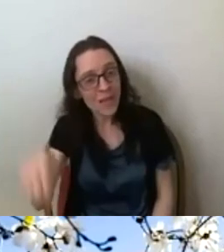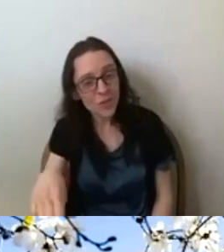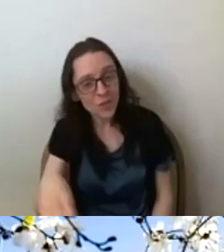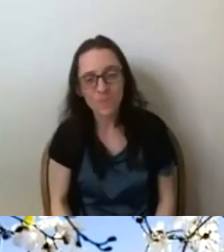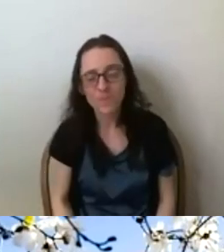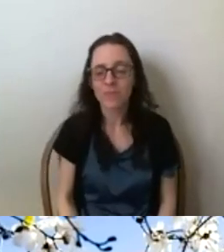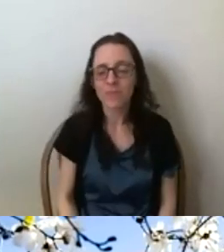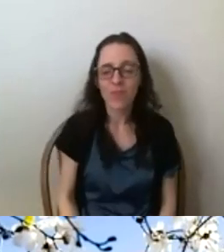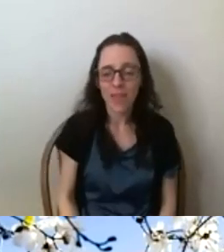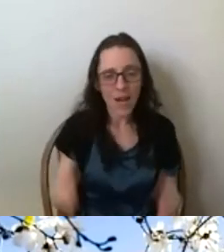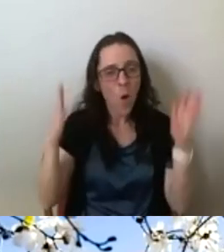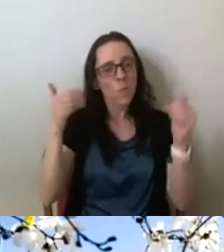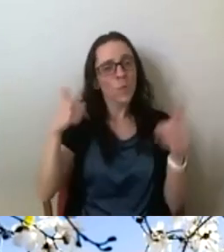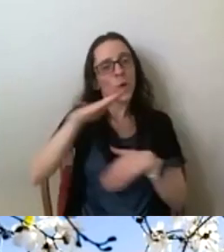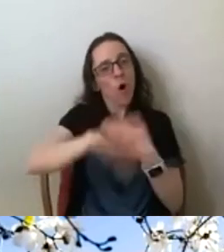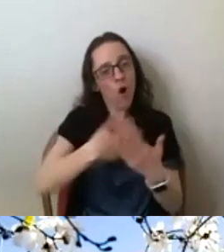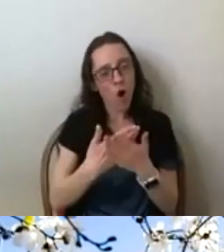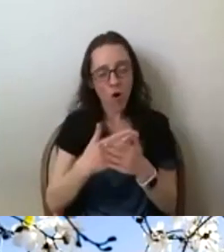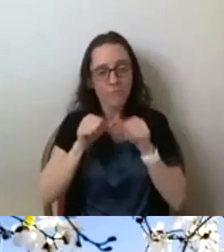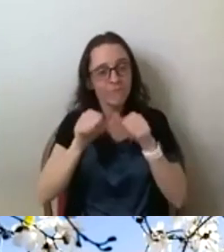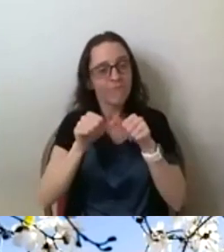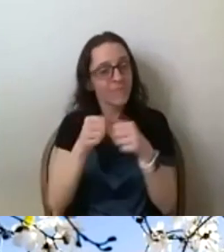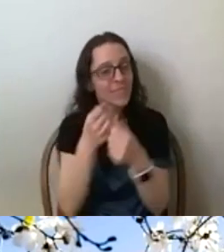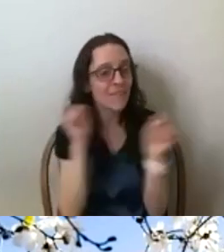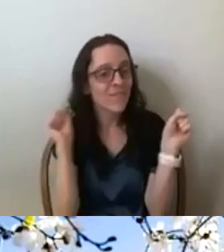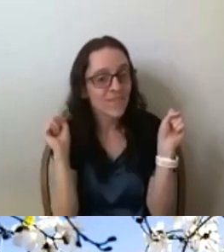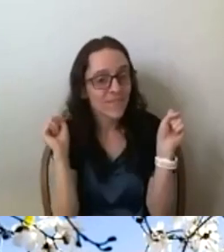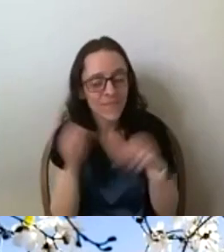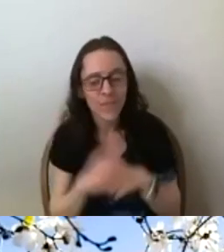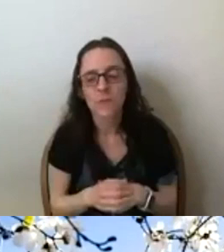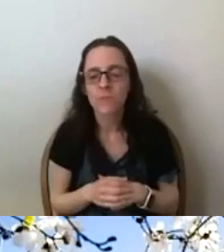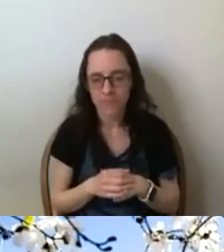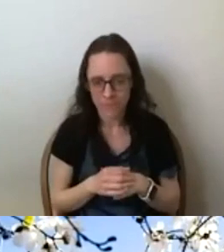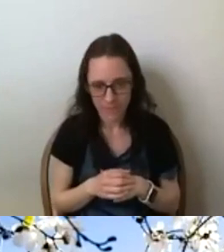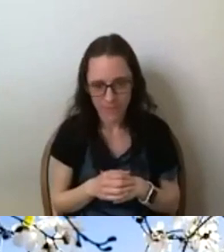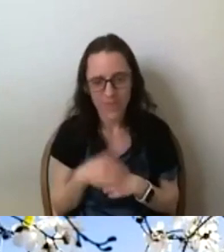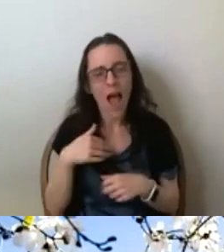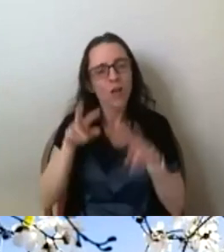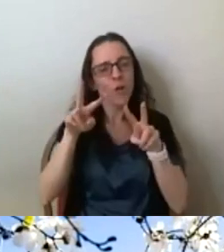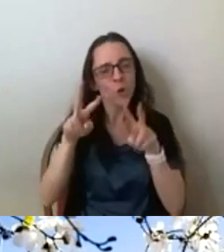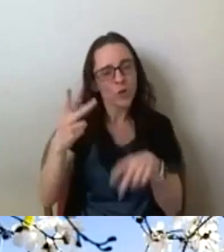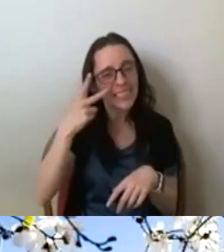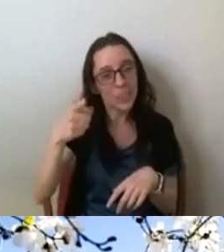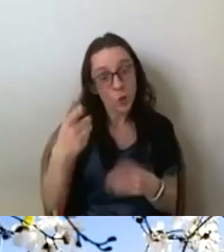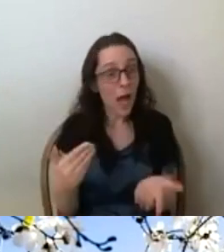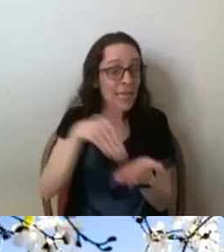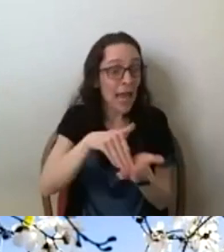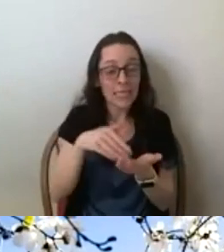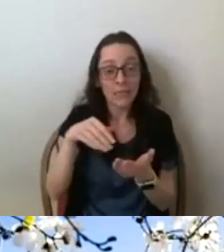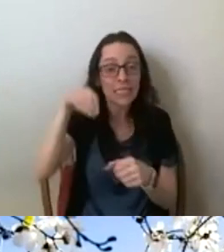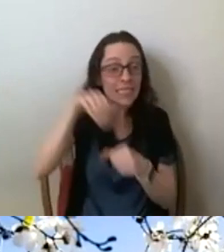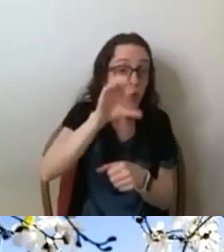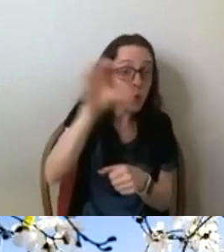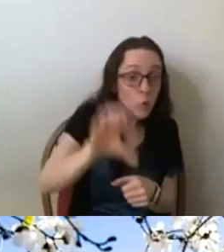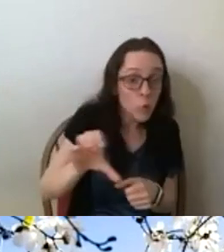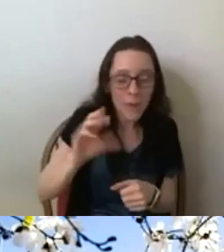we continue to stay safe. And, um, again, look forward to seeing you in other contexts on zoom or hopefully at some point also in